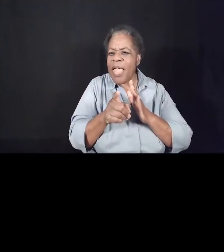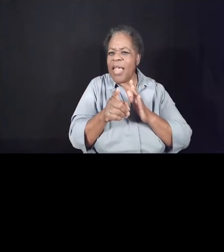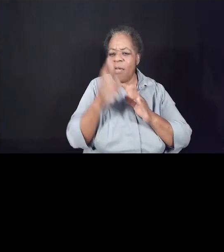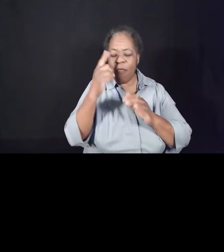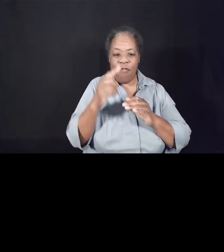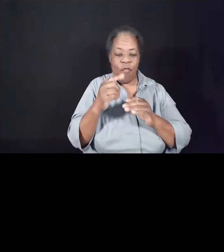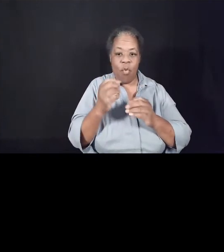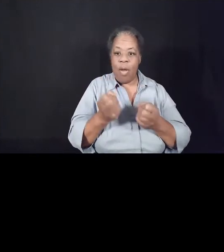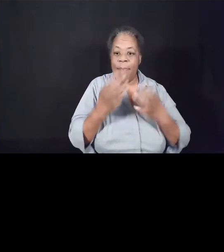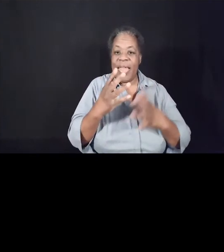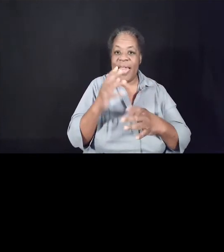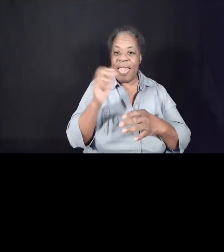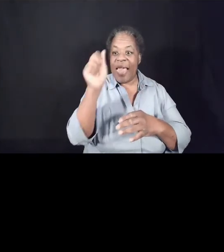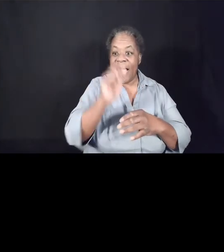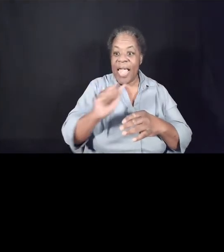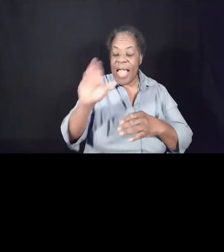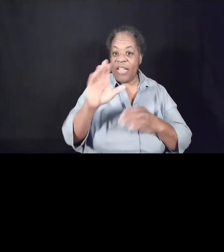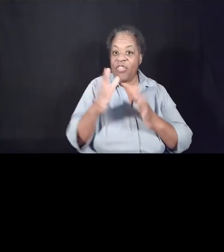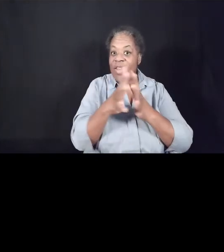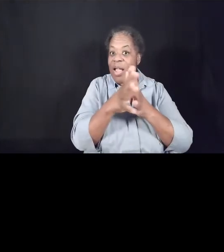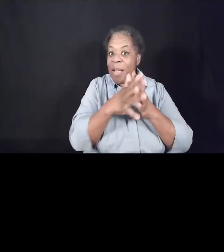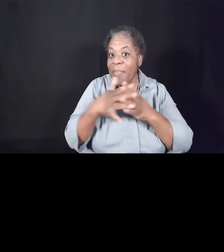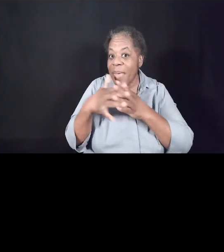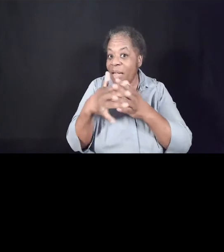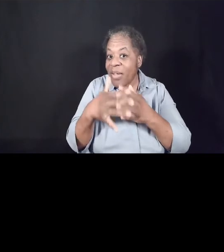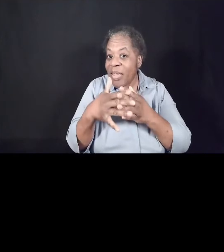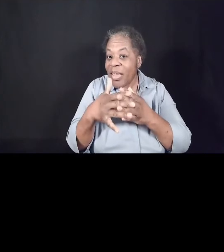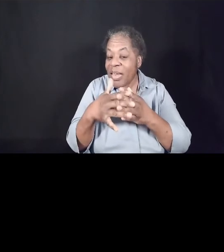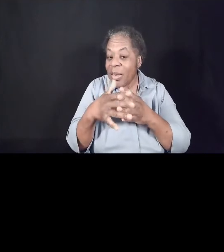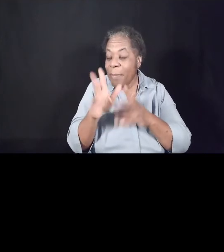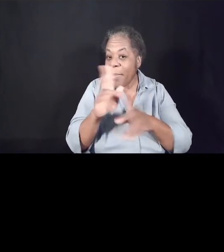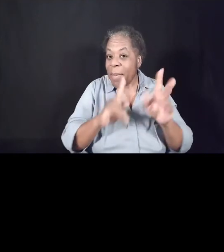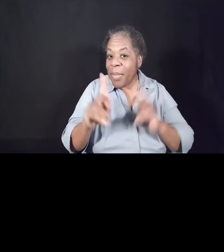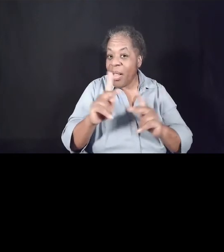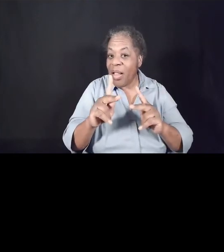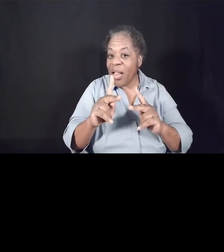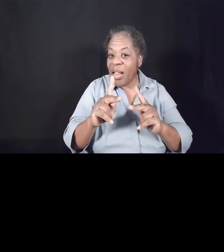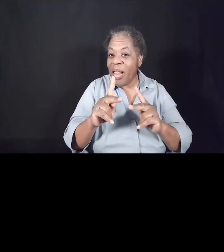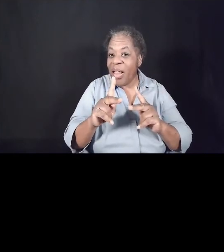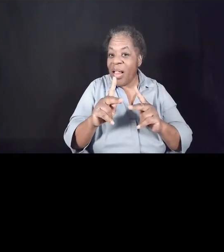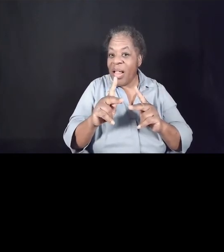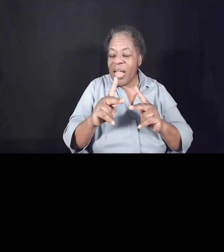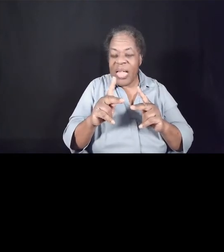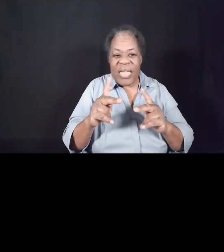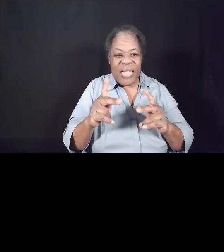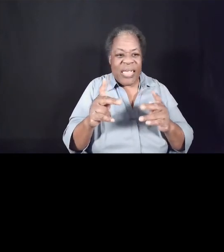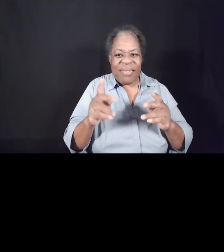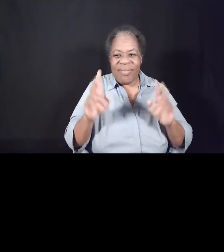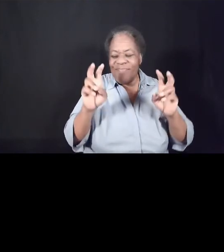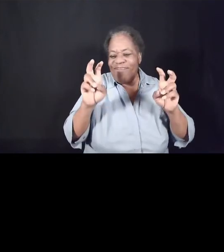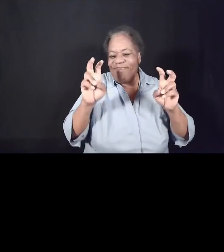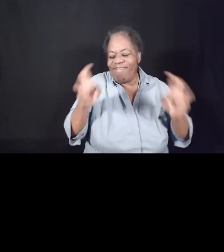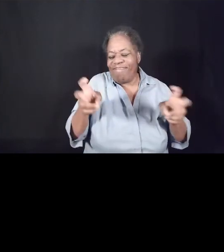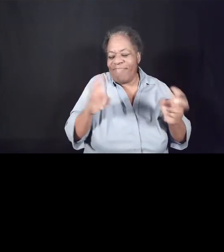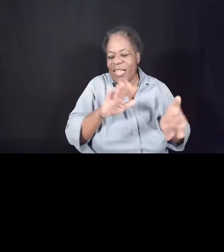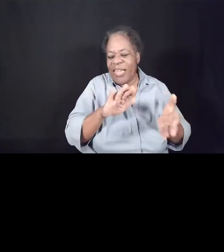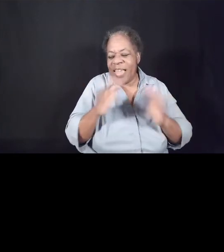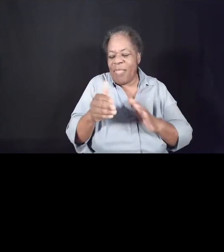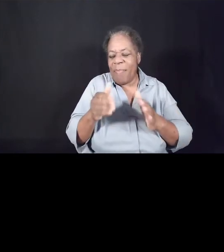people, it's death by a thousand cuts. It's this